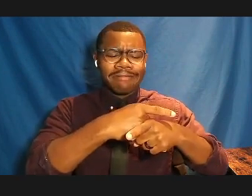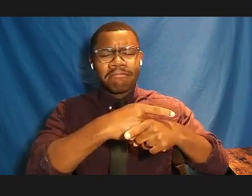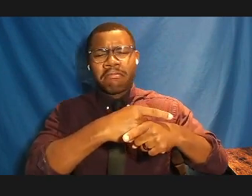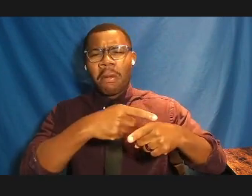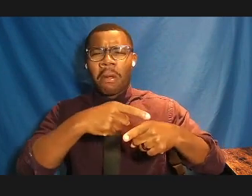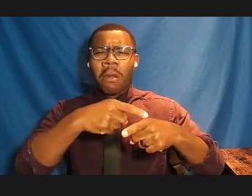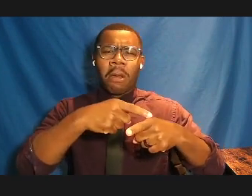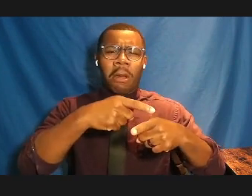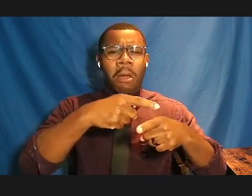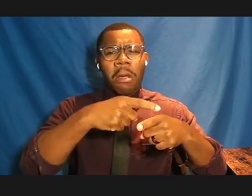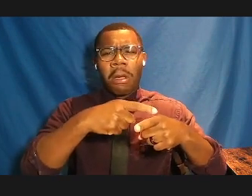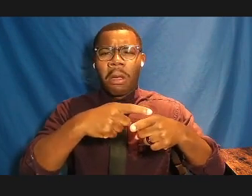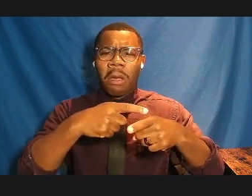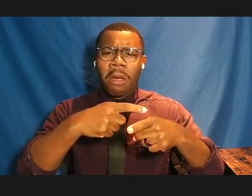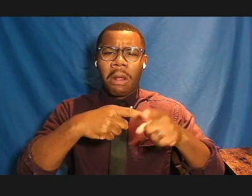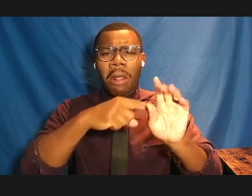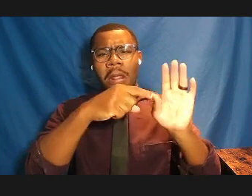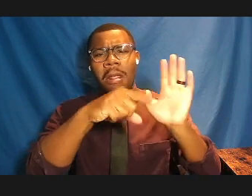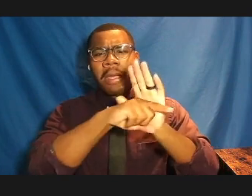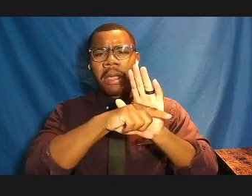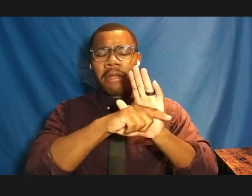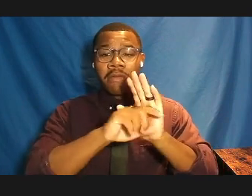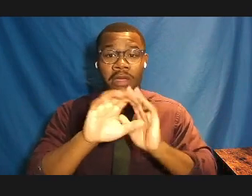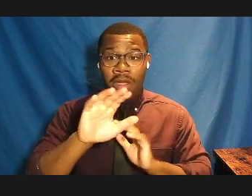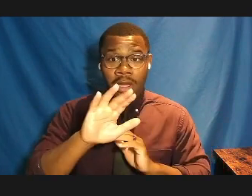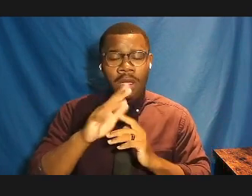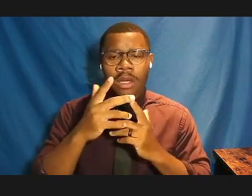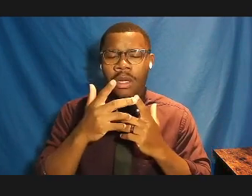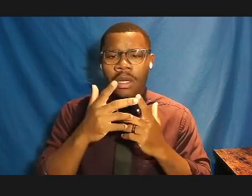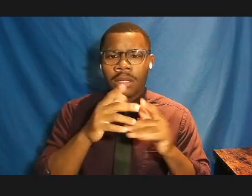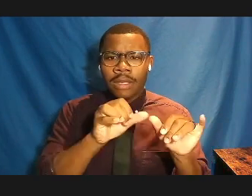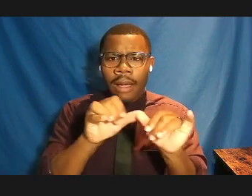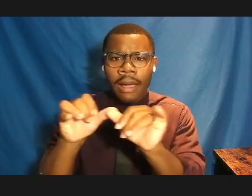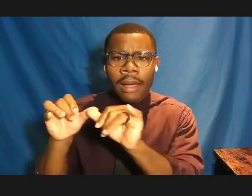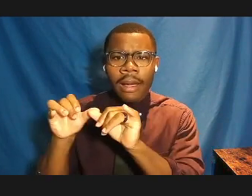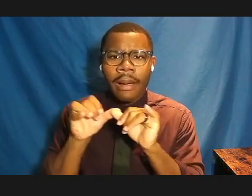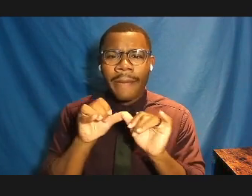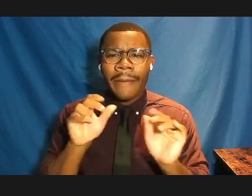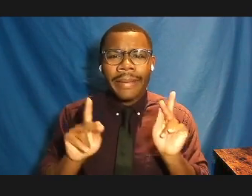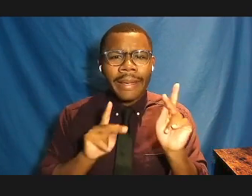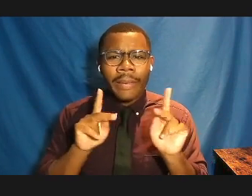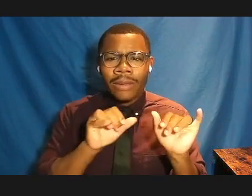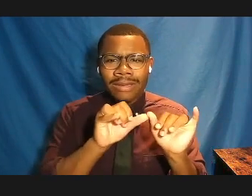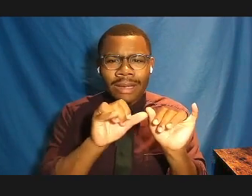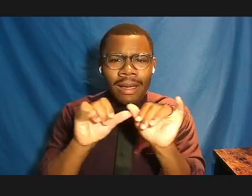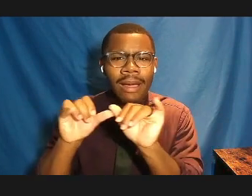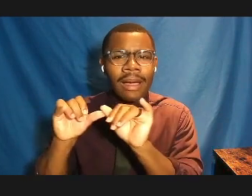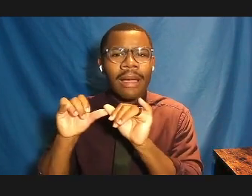I think our common humanity, I think, is the way to go, personally.